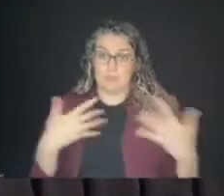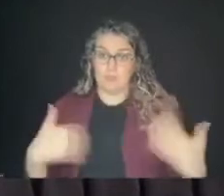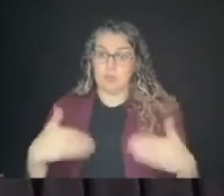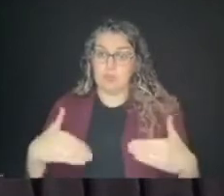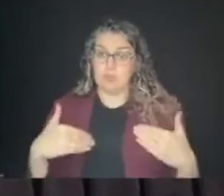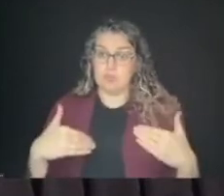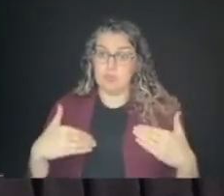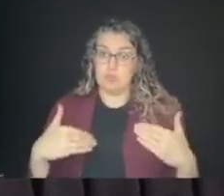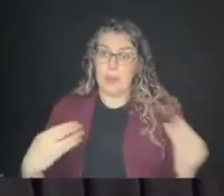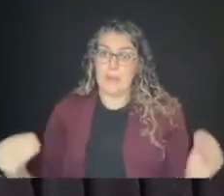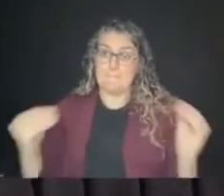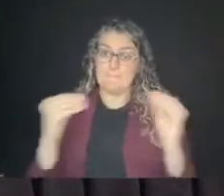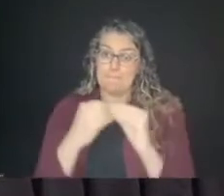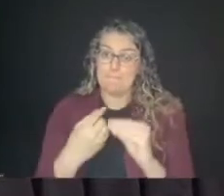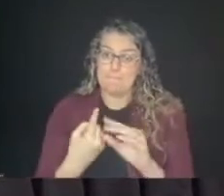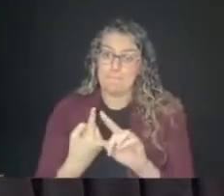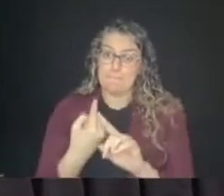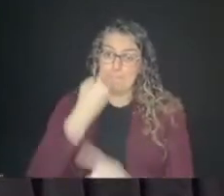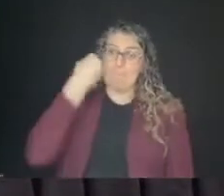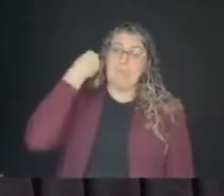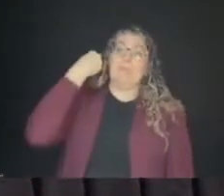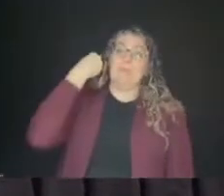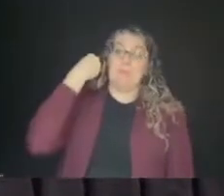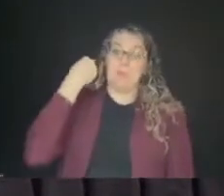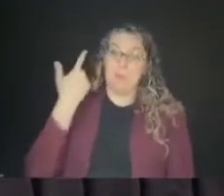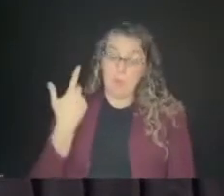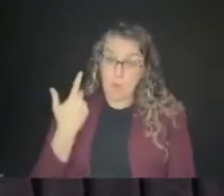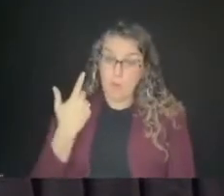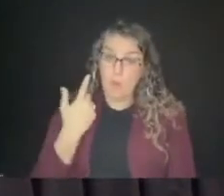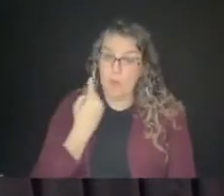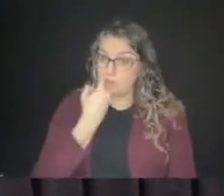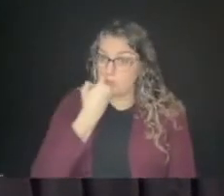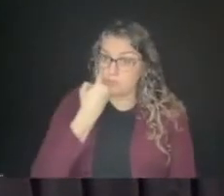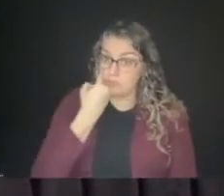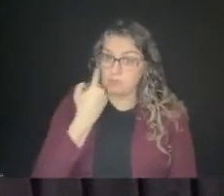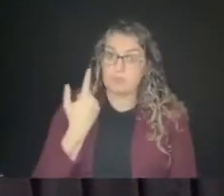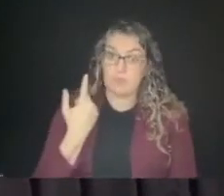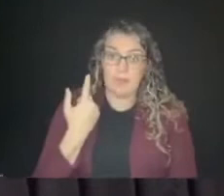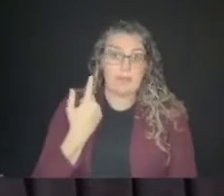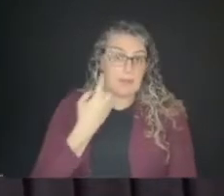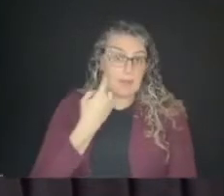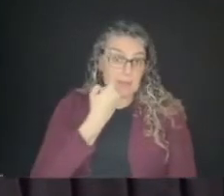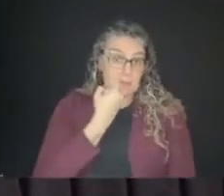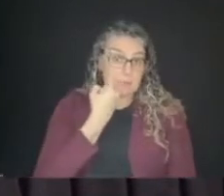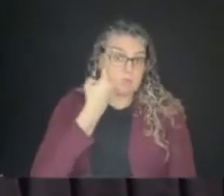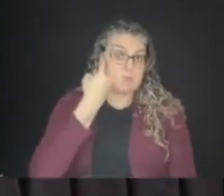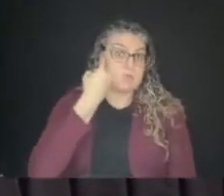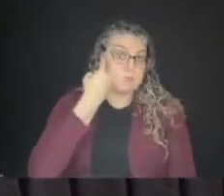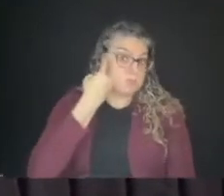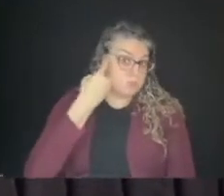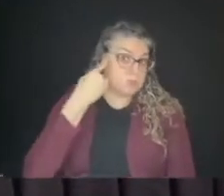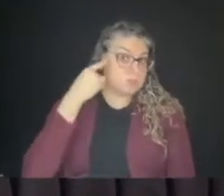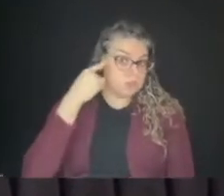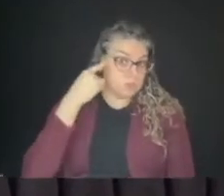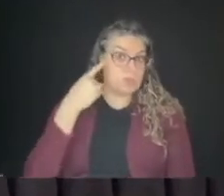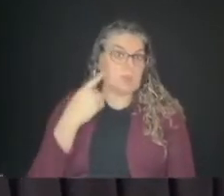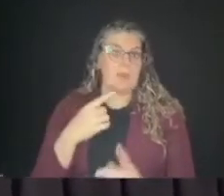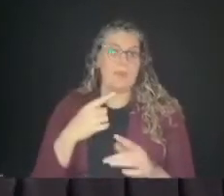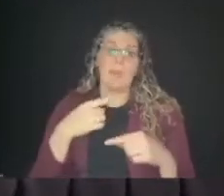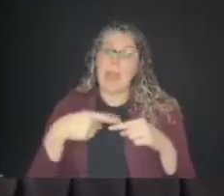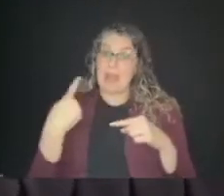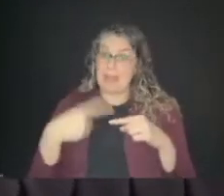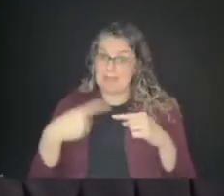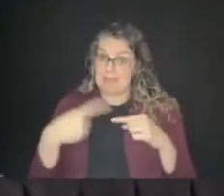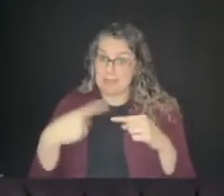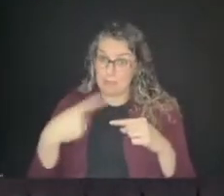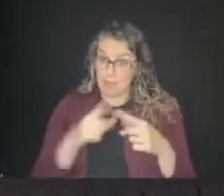deeper swab, so a mid-turbinate or a nasopharyngeal swab which goes up much further. The tests that are going to be done at the points of entry